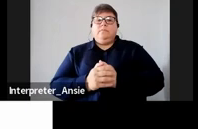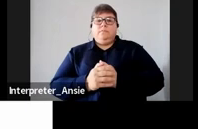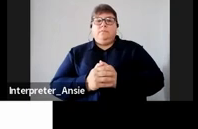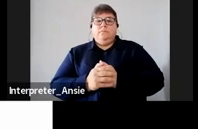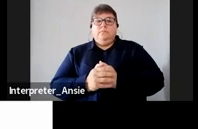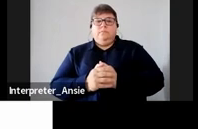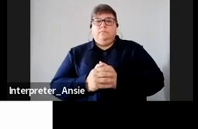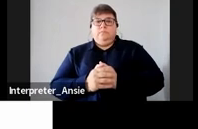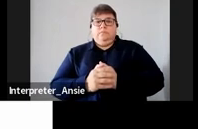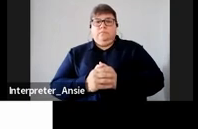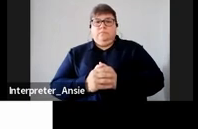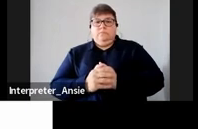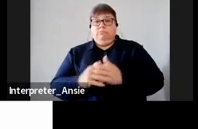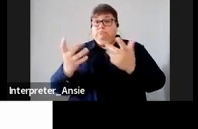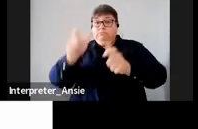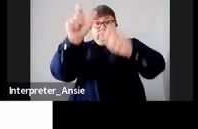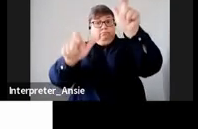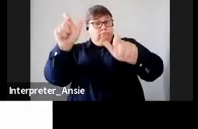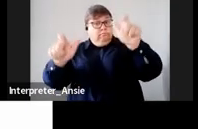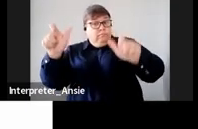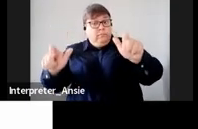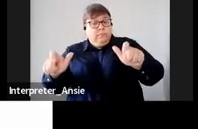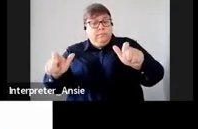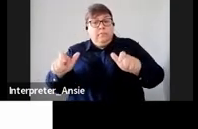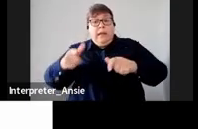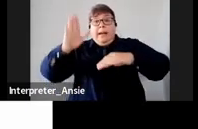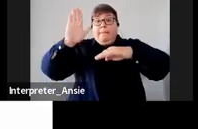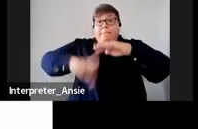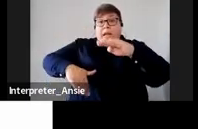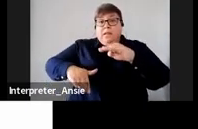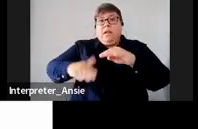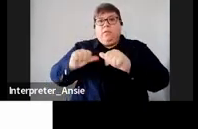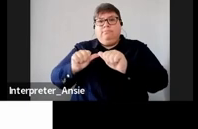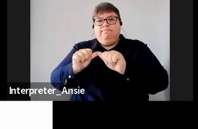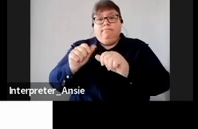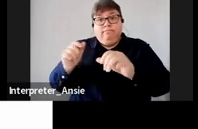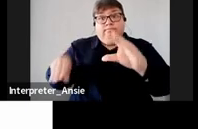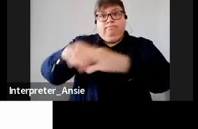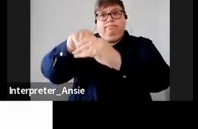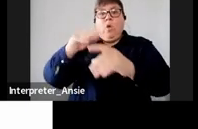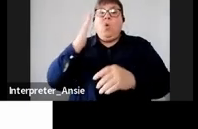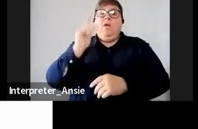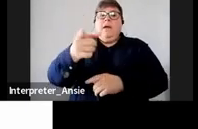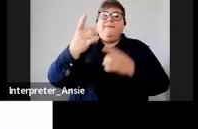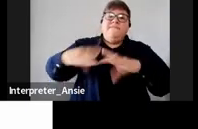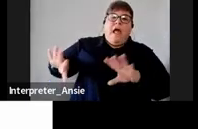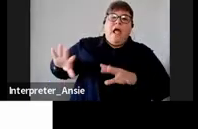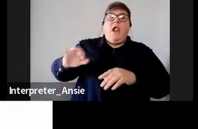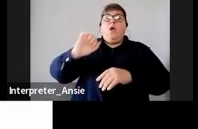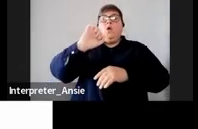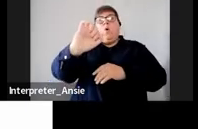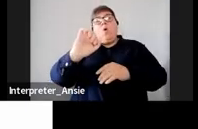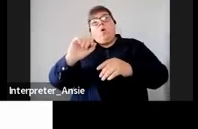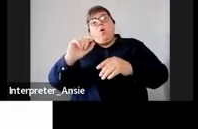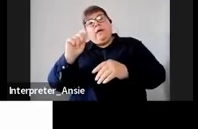for individuals the penalty will be imposed where the taxpayer has failed to submit a tax return and when